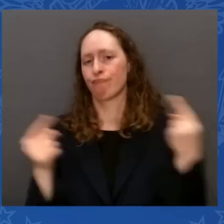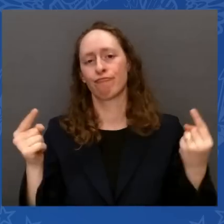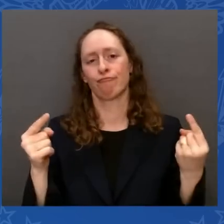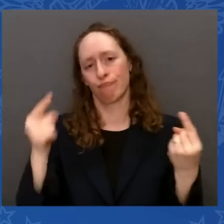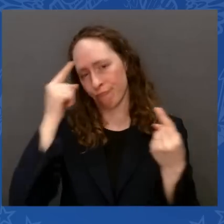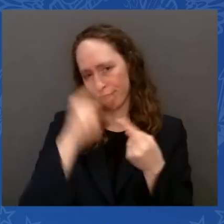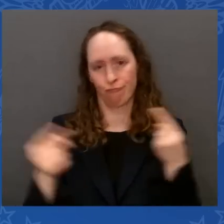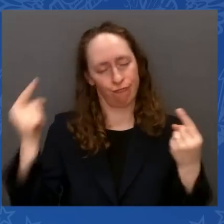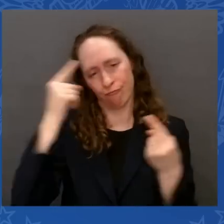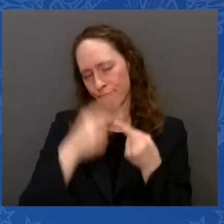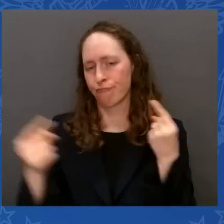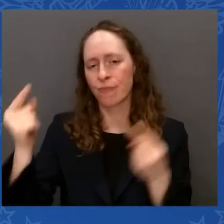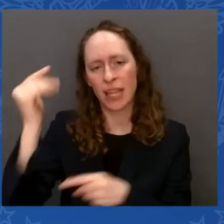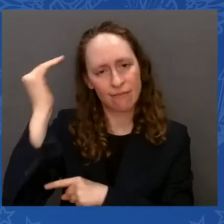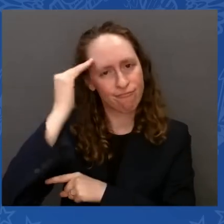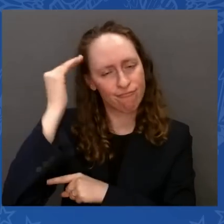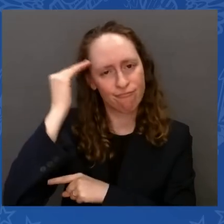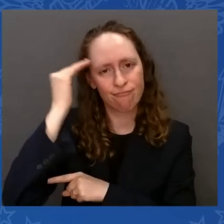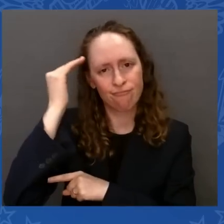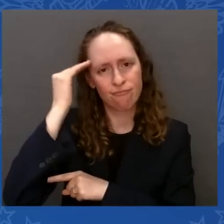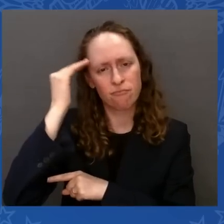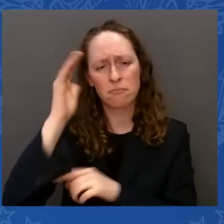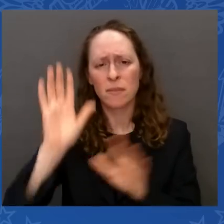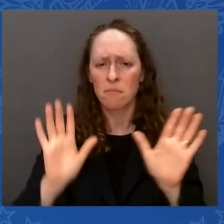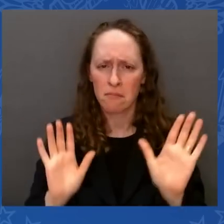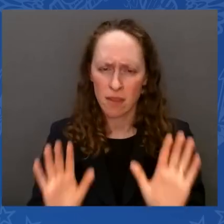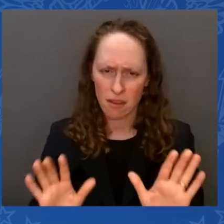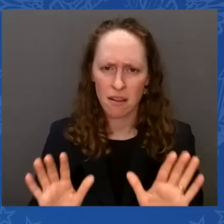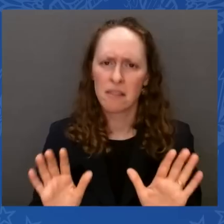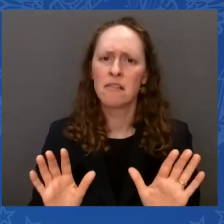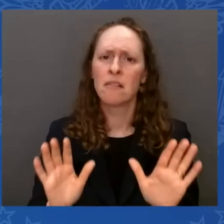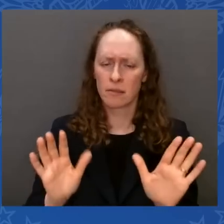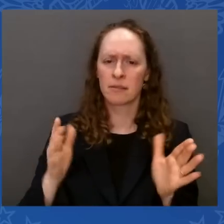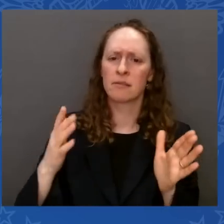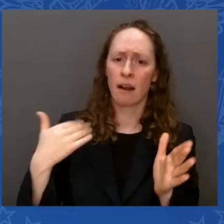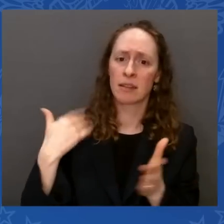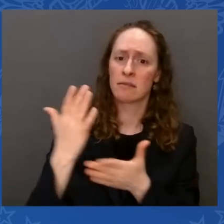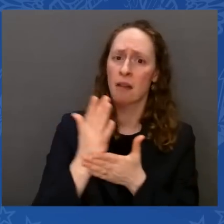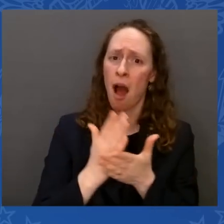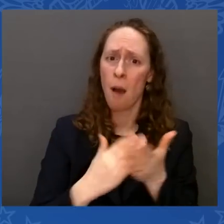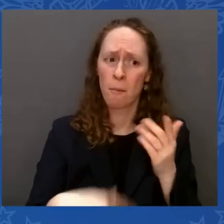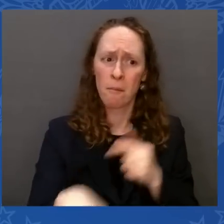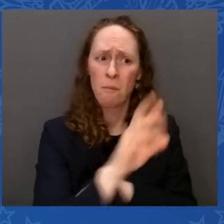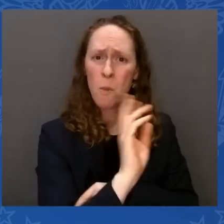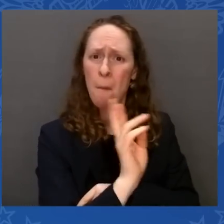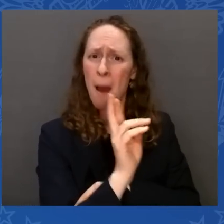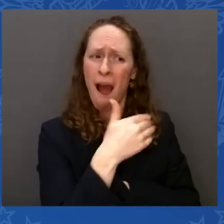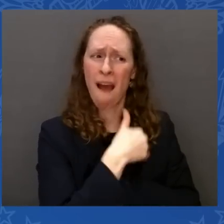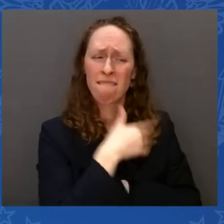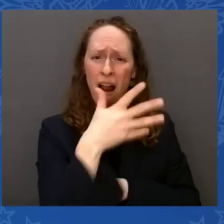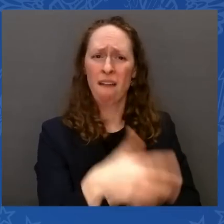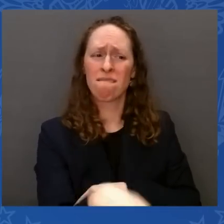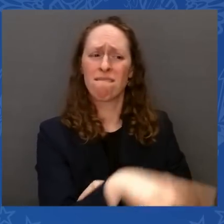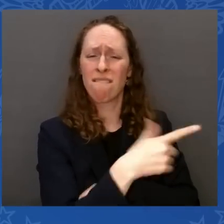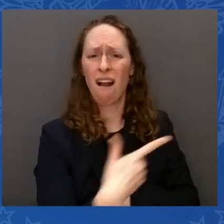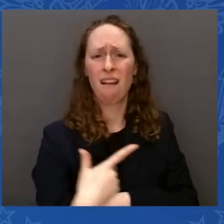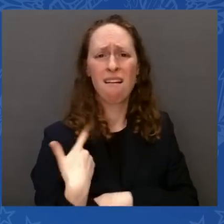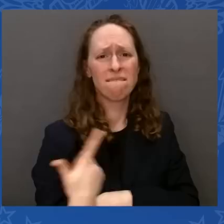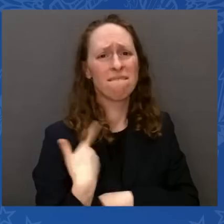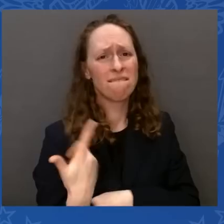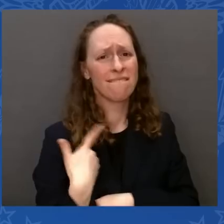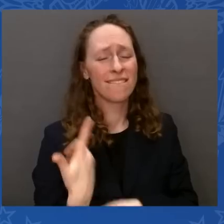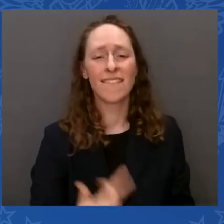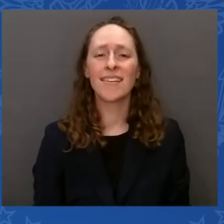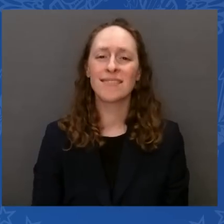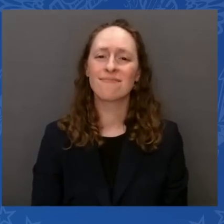Republicans that are still left. No. By the way, watch. Watch — I predict watch. Watch